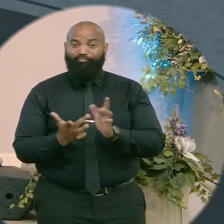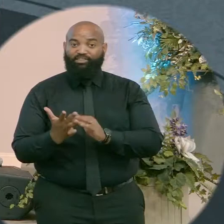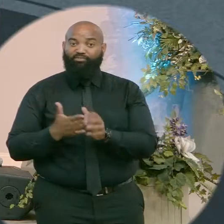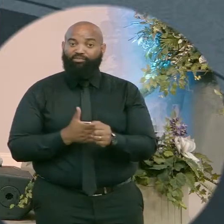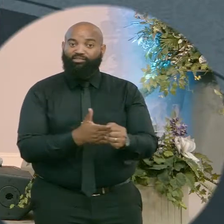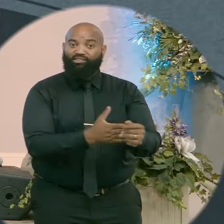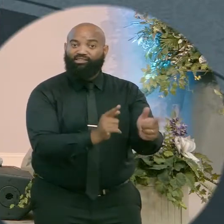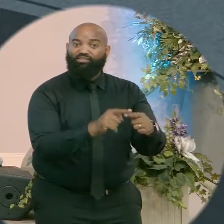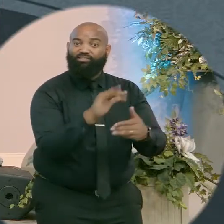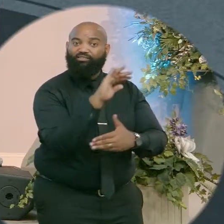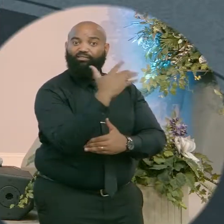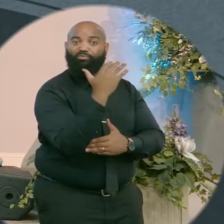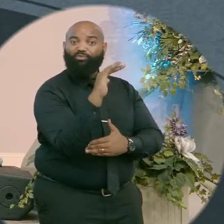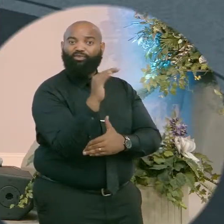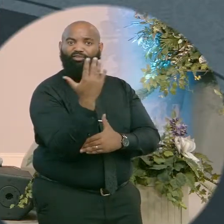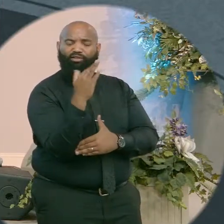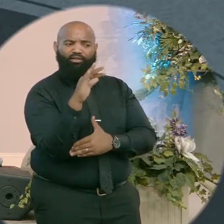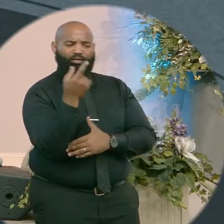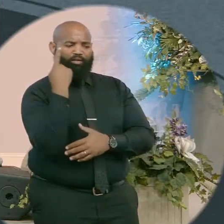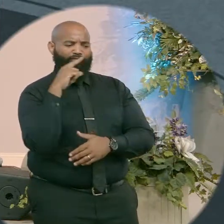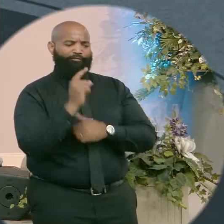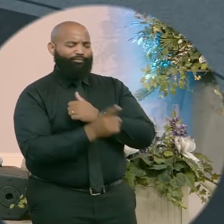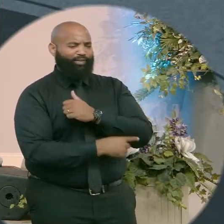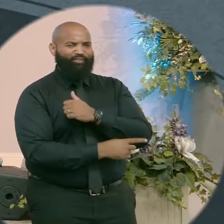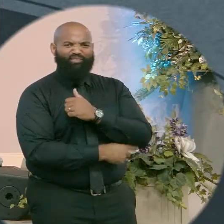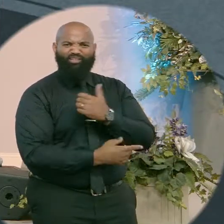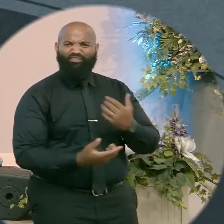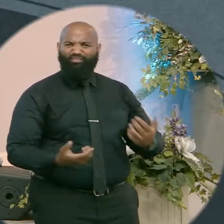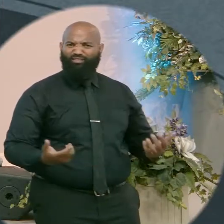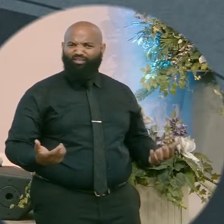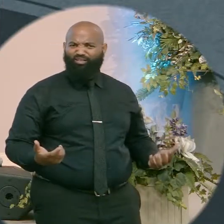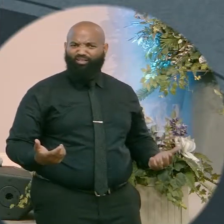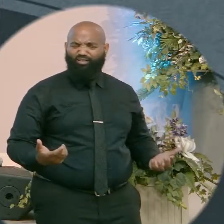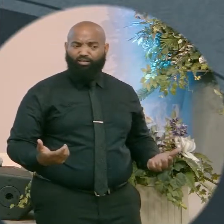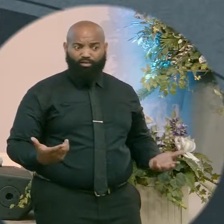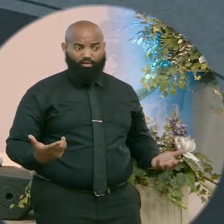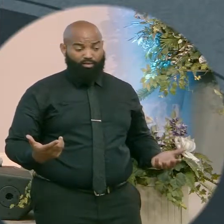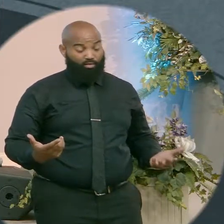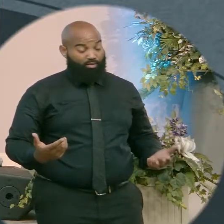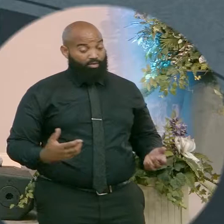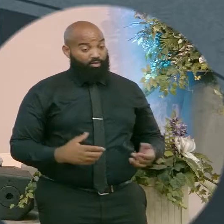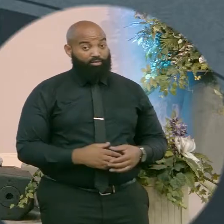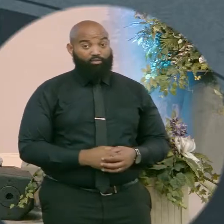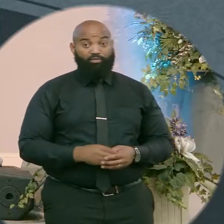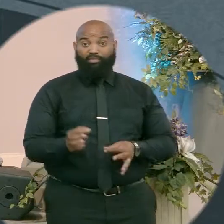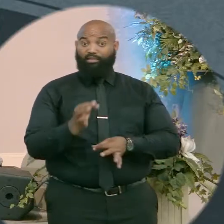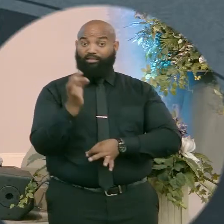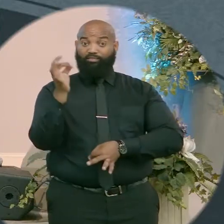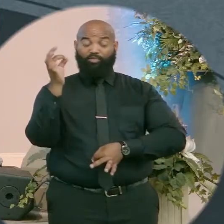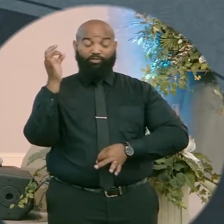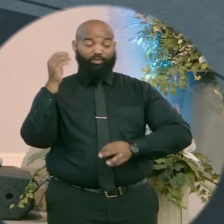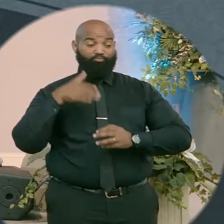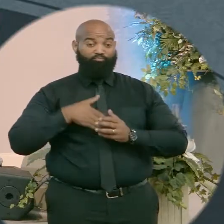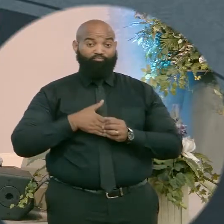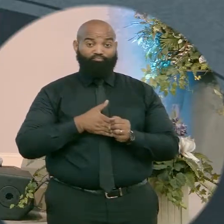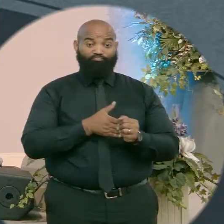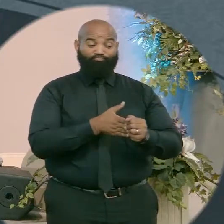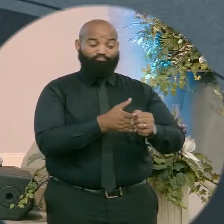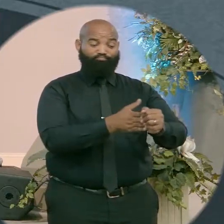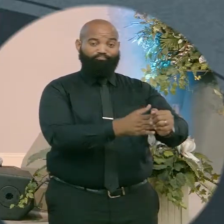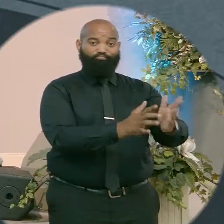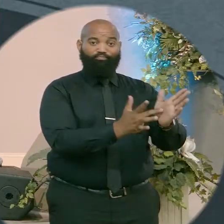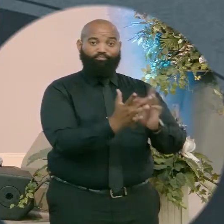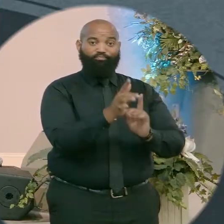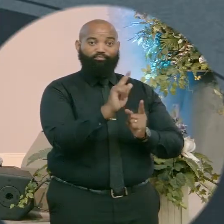wilderness. We would have not looked for that. But instead, what we see here is that the spirit drove him to this place. And then the